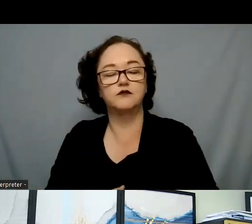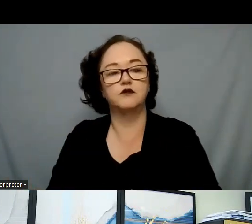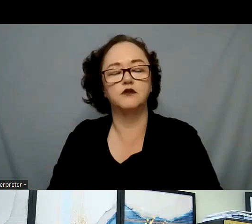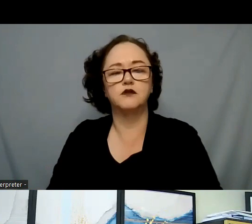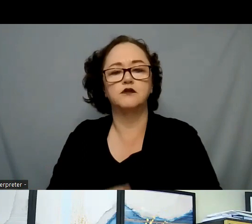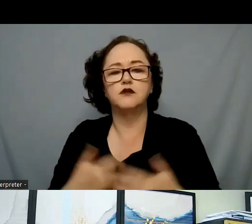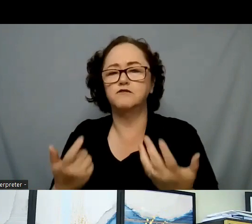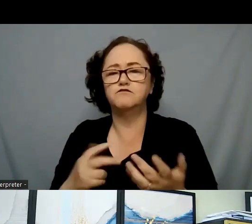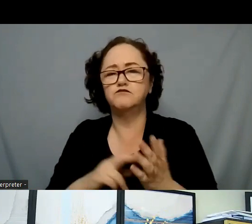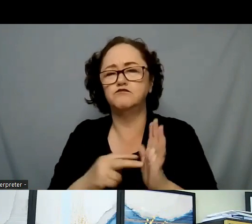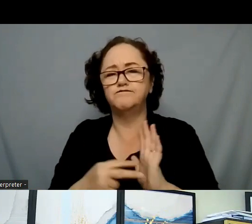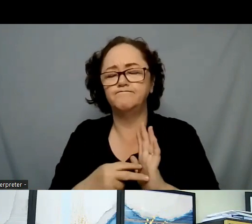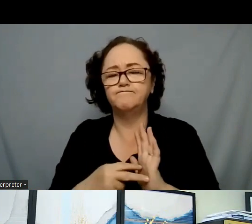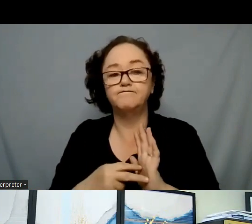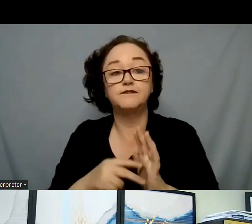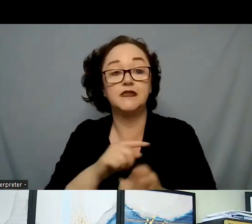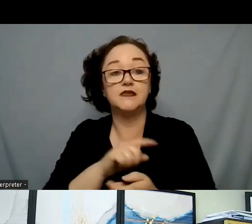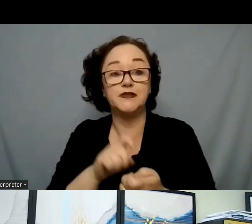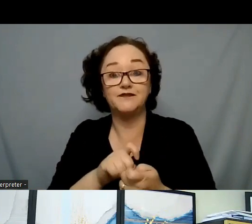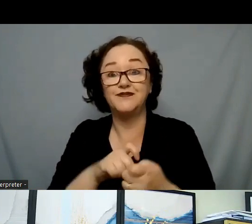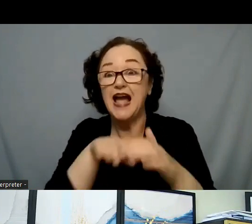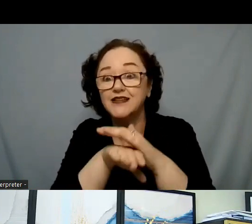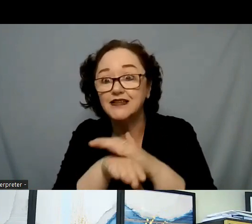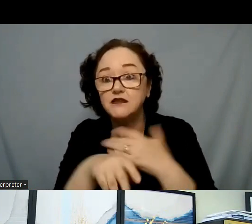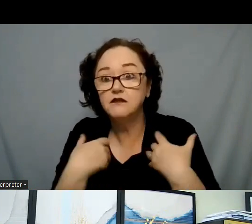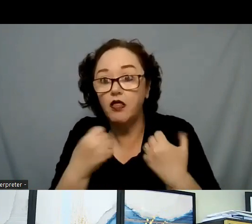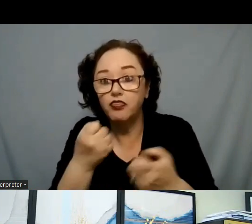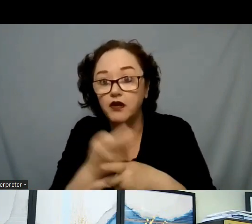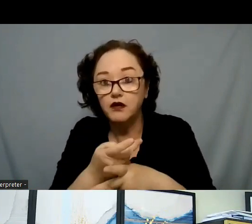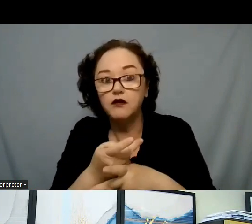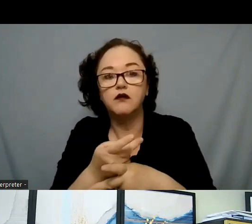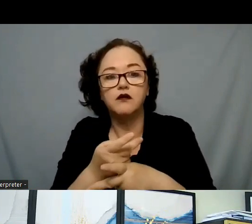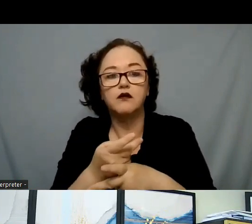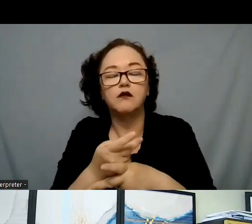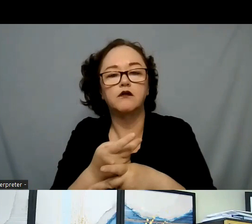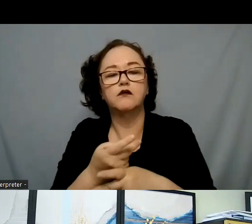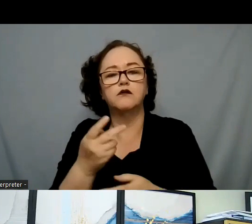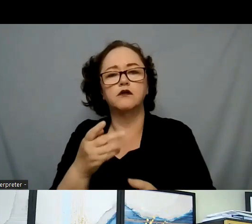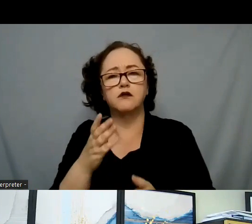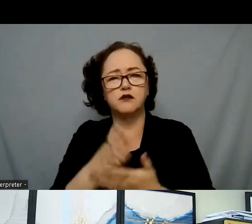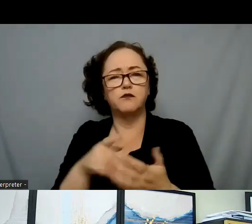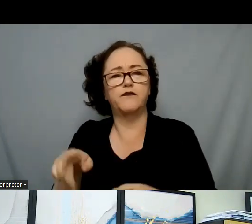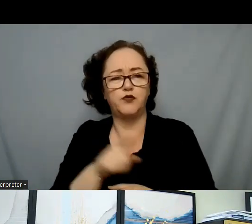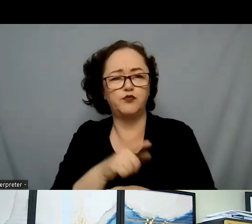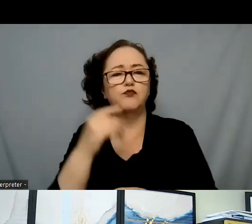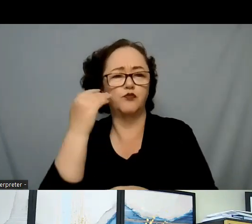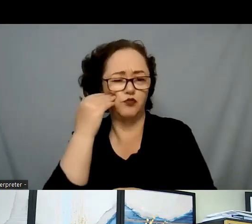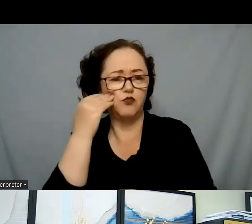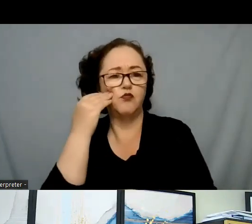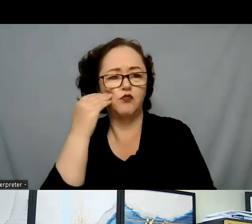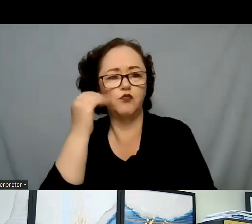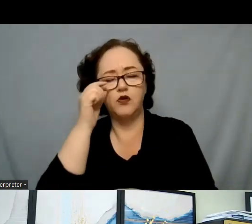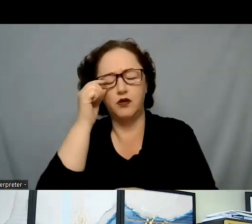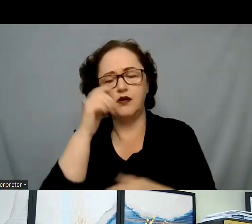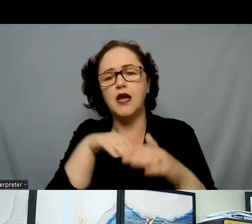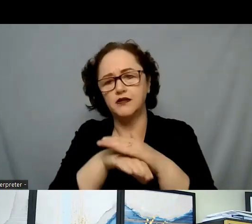mean in particular? Access to health care. Some of this, those of you who are familiar with social determinants of health, access to health care